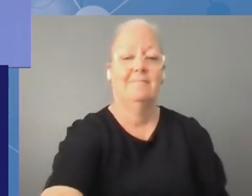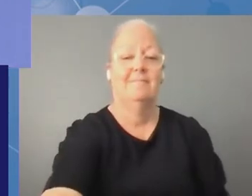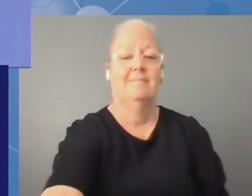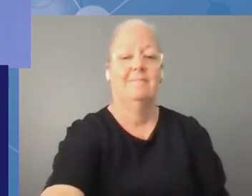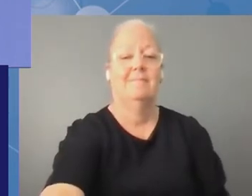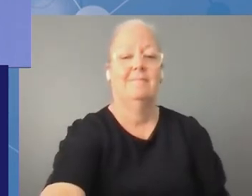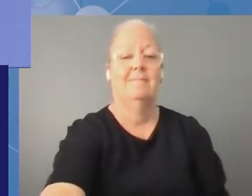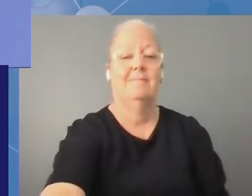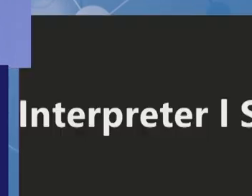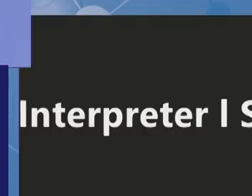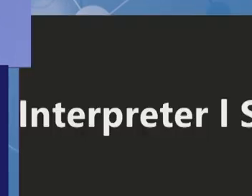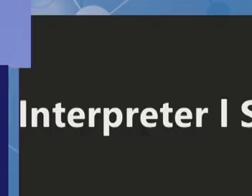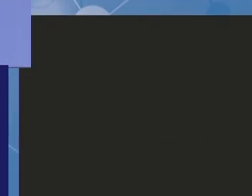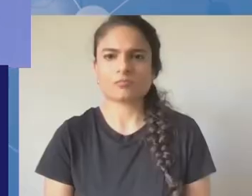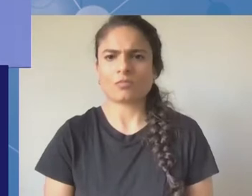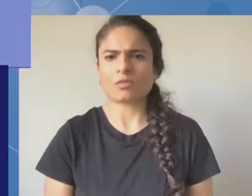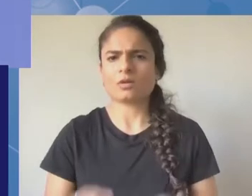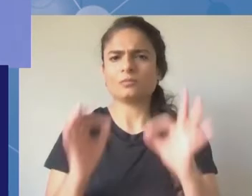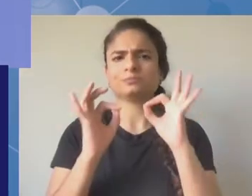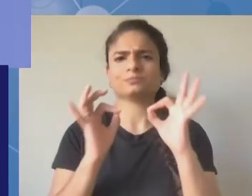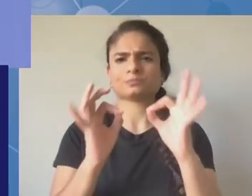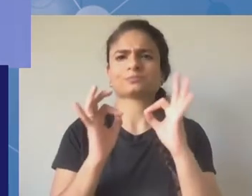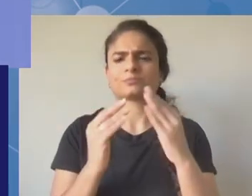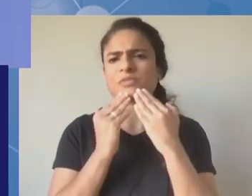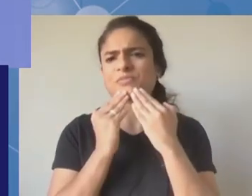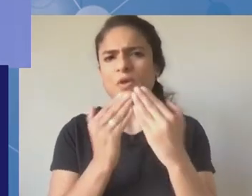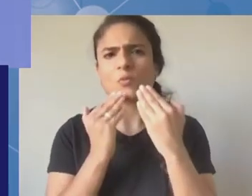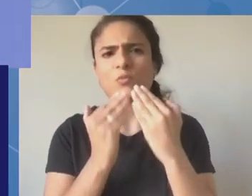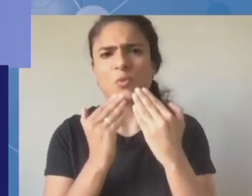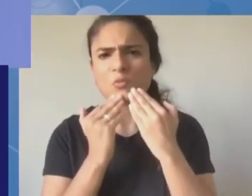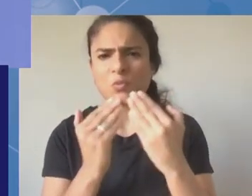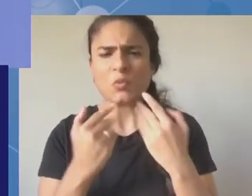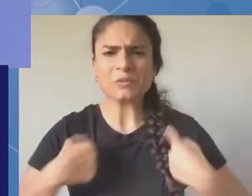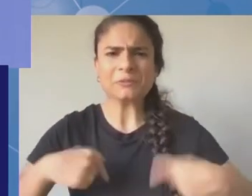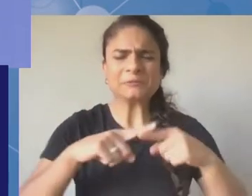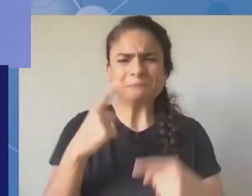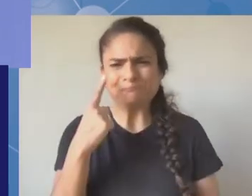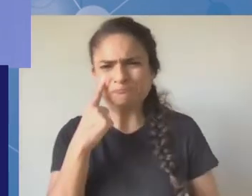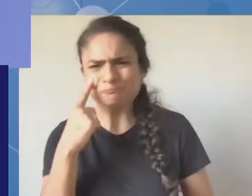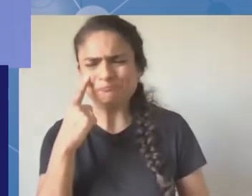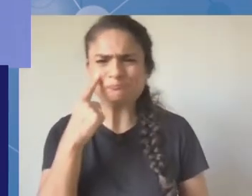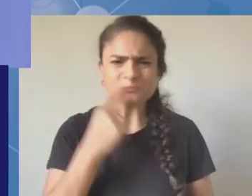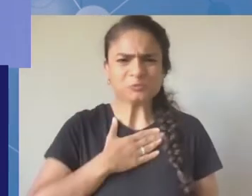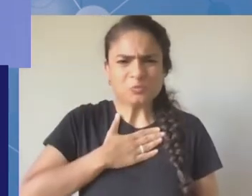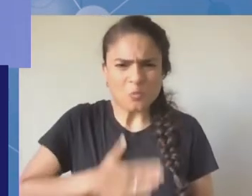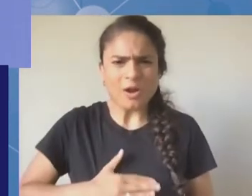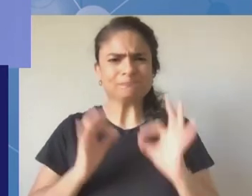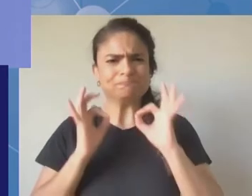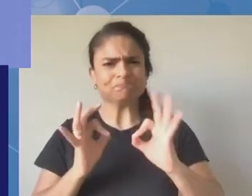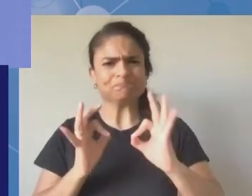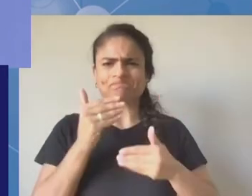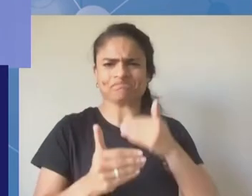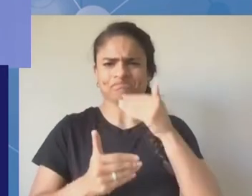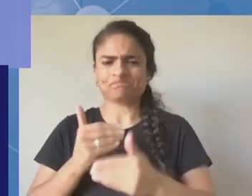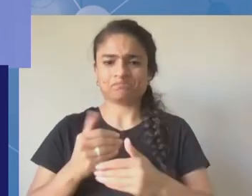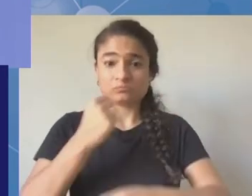since 2019 when we heard from the youth that they felt that they weren't really um taken seriously at the